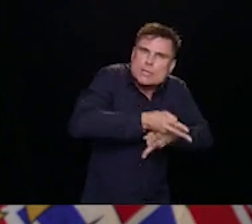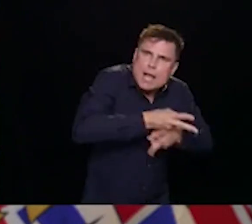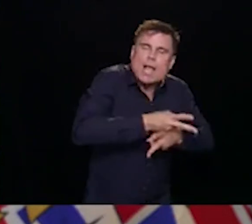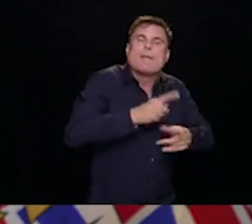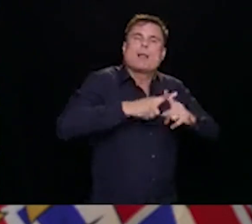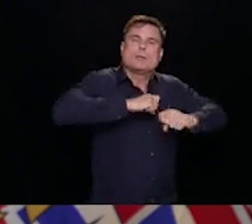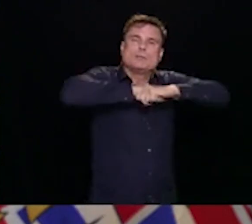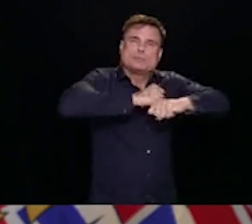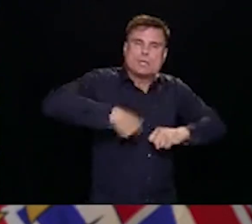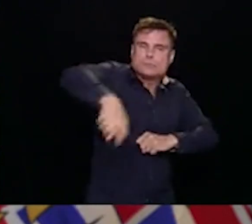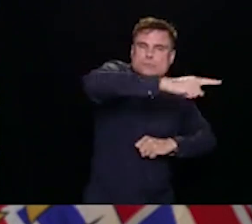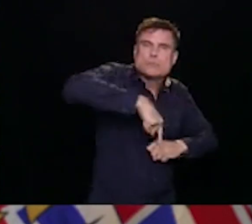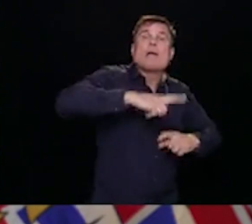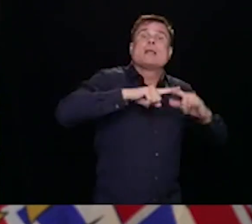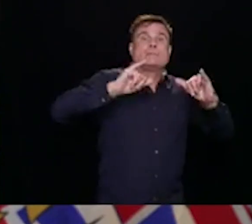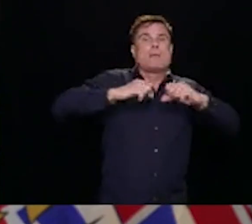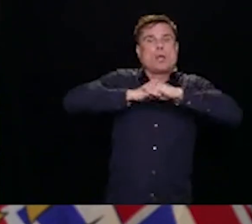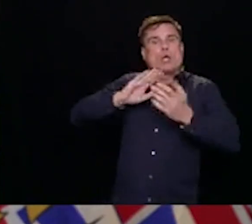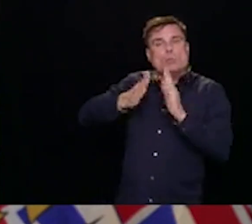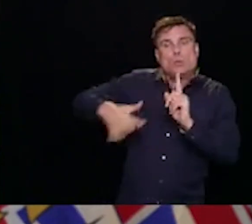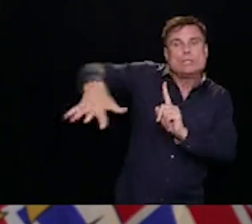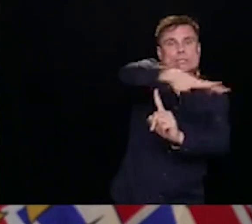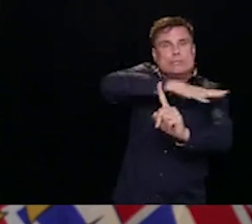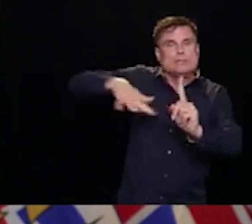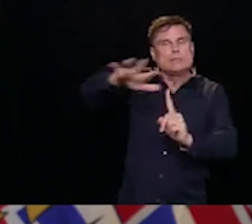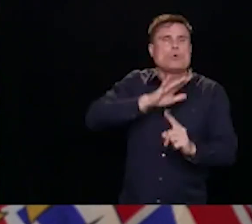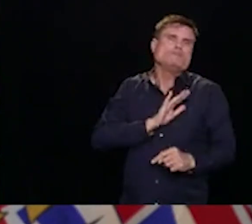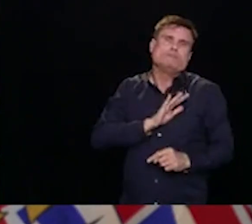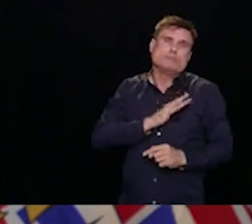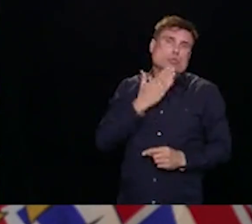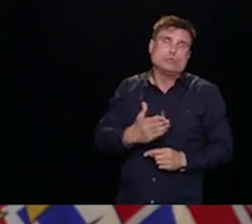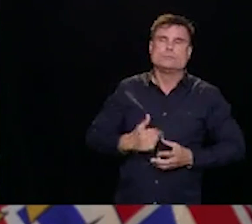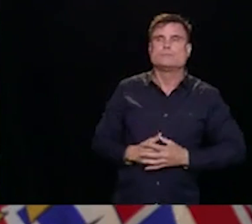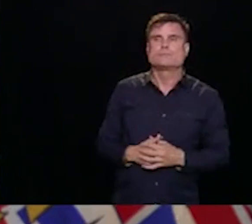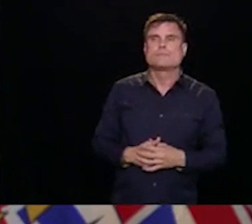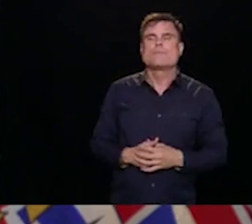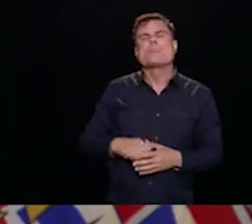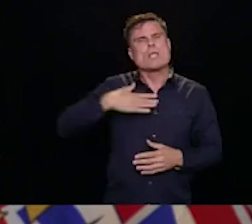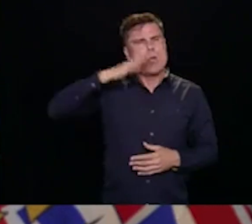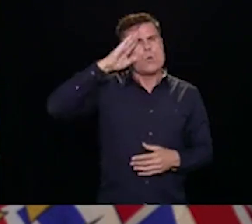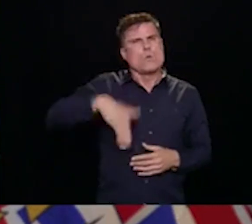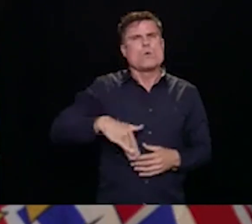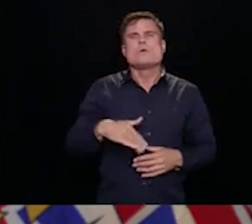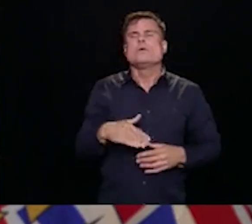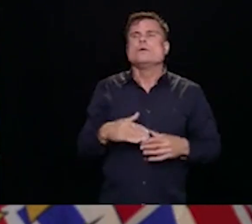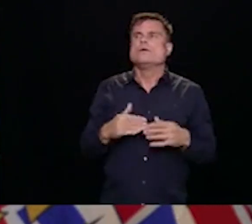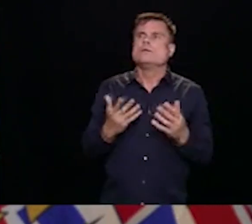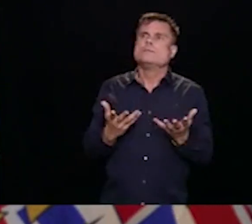And I know they announced the creation of camping areas, and this is an ongoing issue with